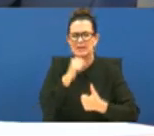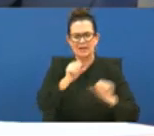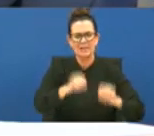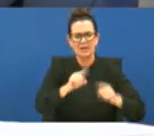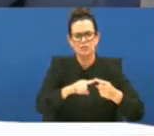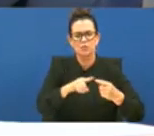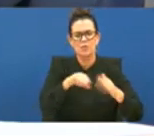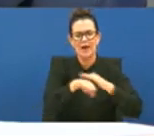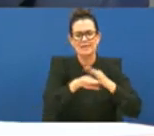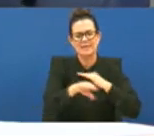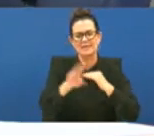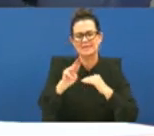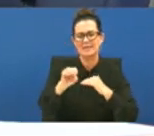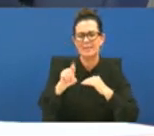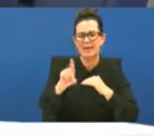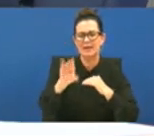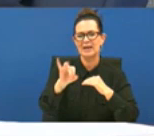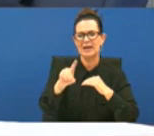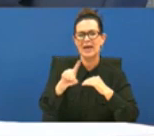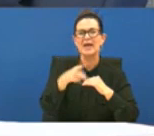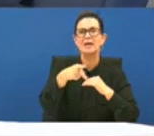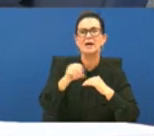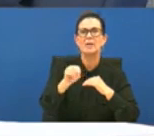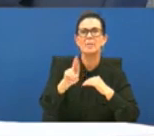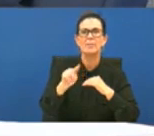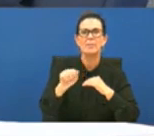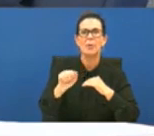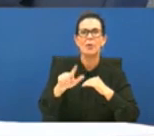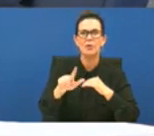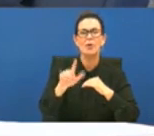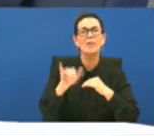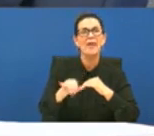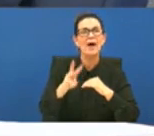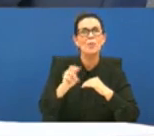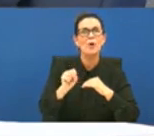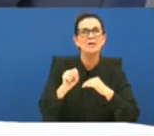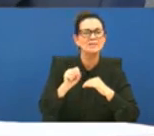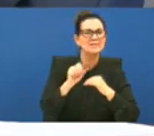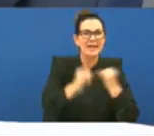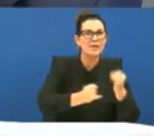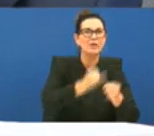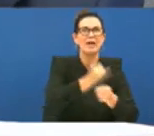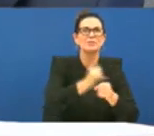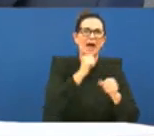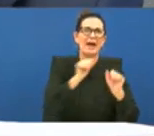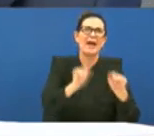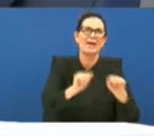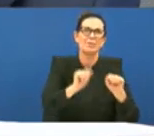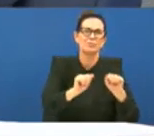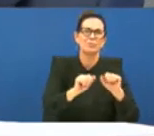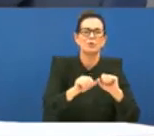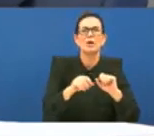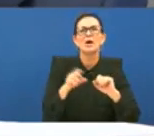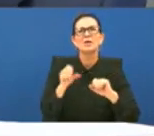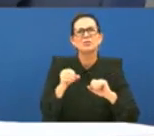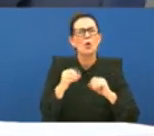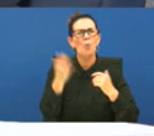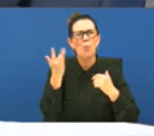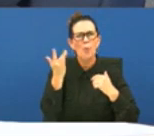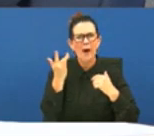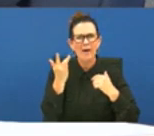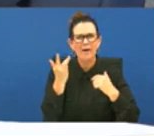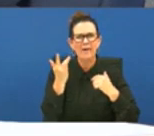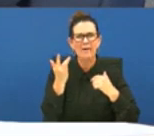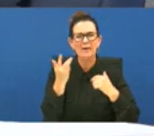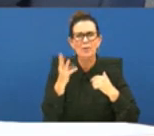the medicaid portal i'm assuming your meaning that was ri international was unable to walk me through that process why why